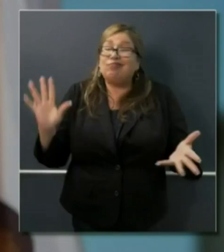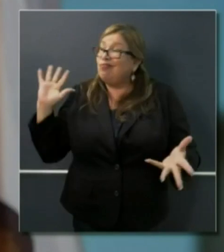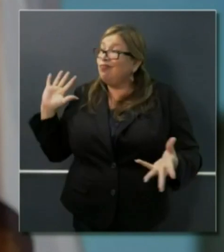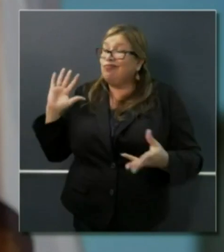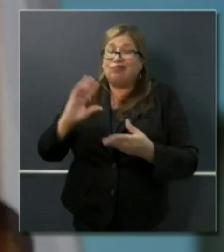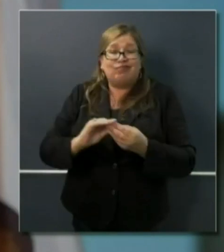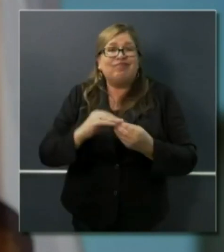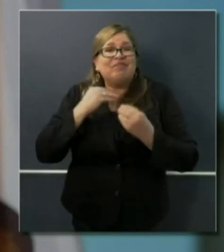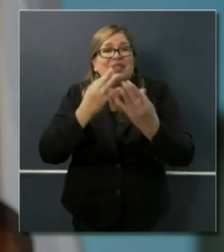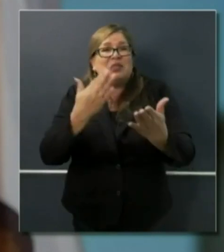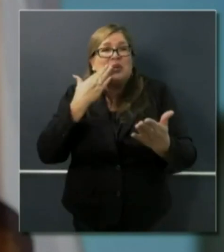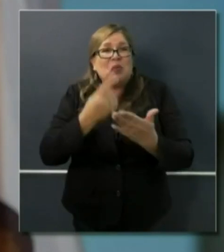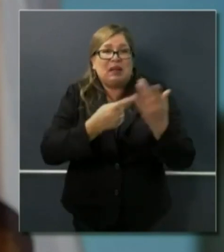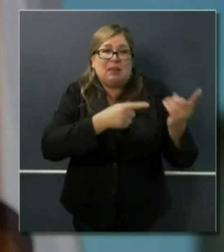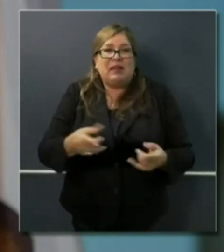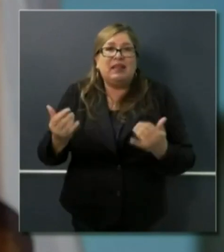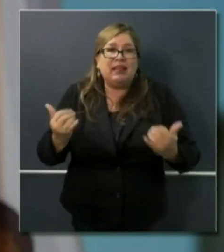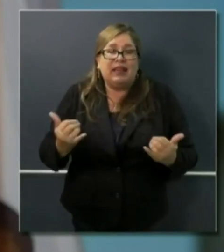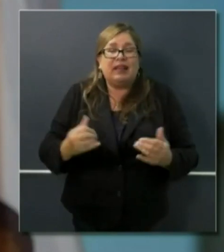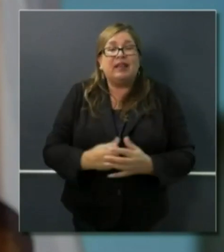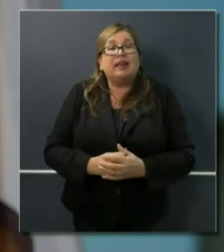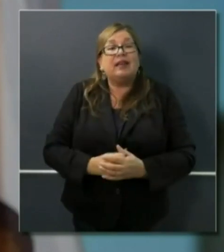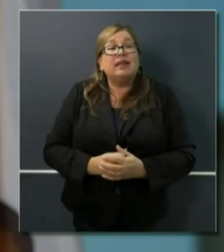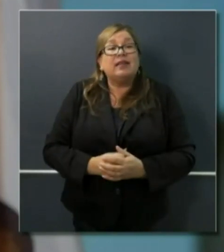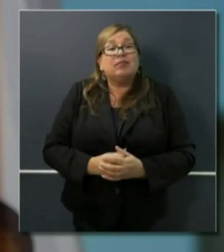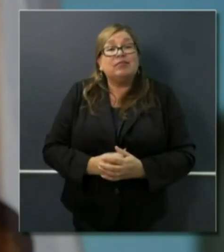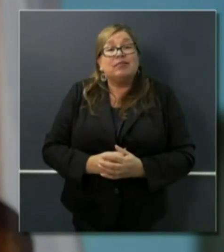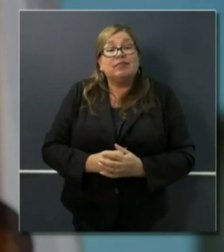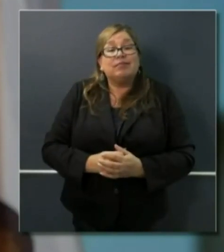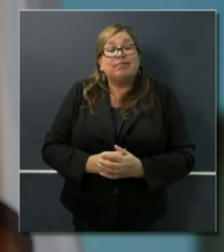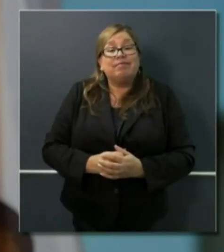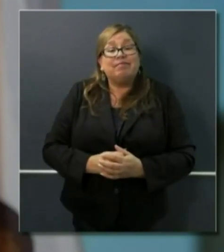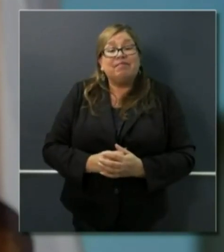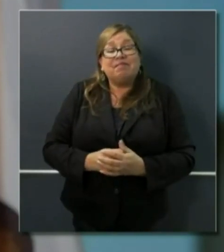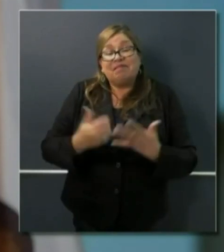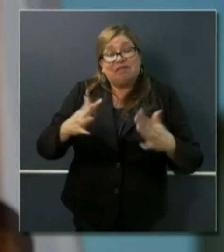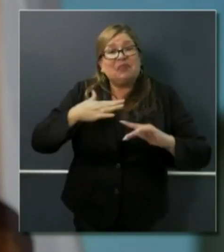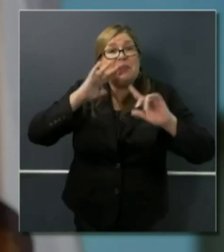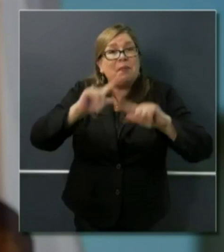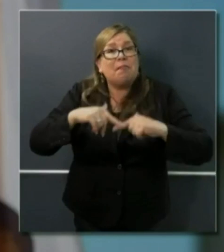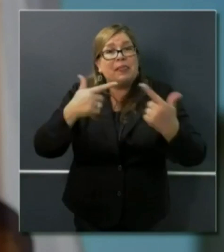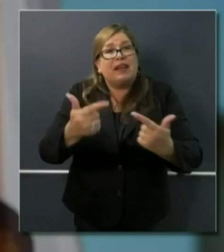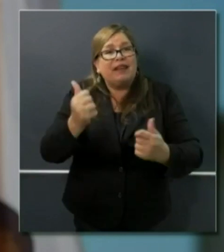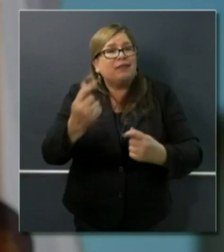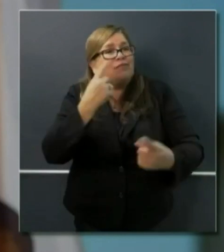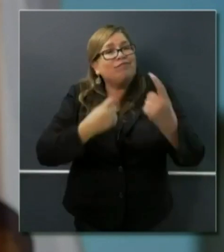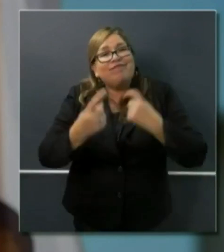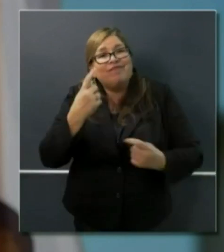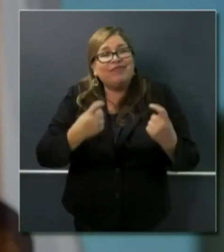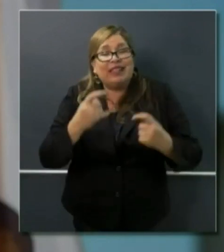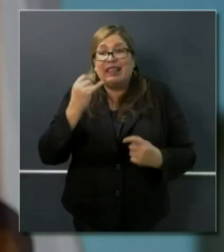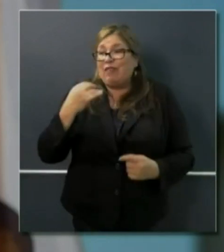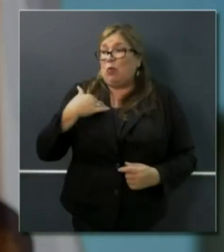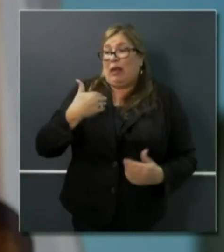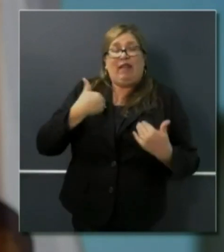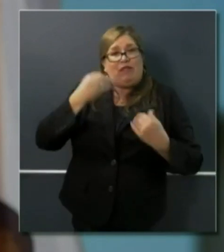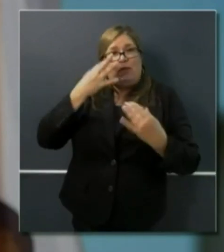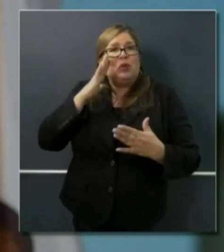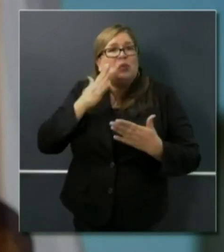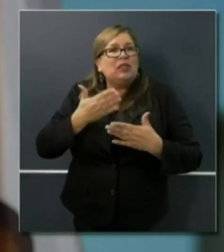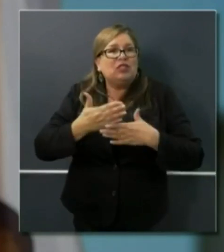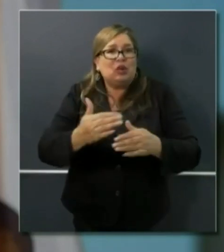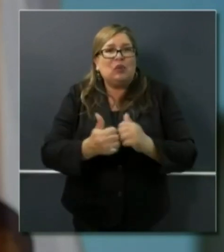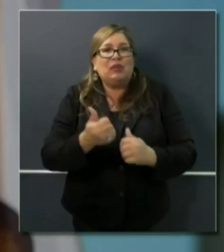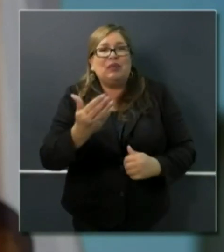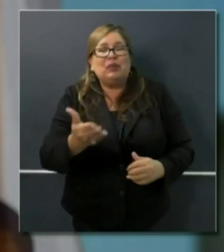with all of you today. Of course, we're here to answer any questions and provide additional insight and data to the extent we have it with